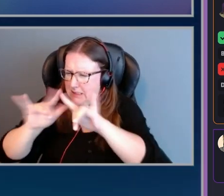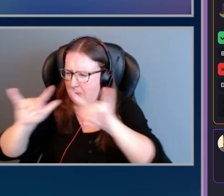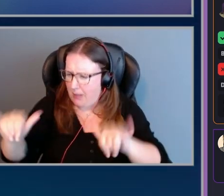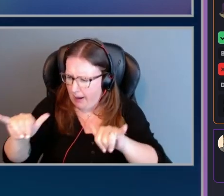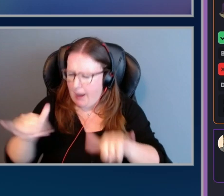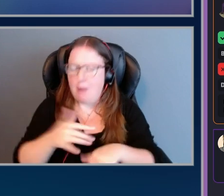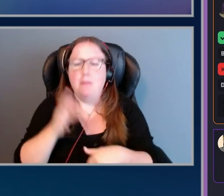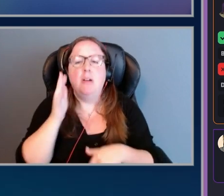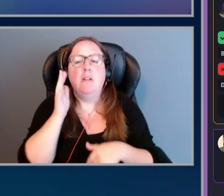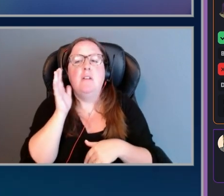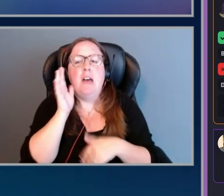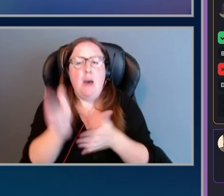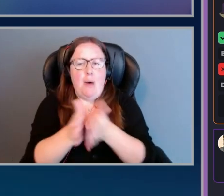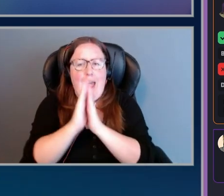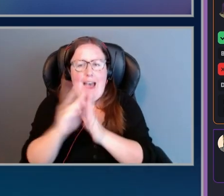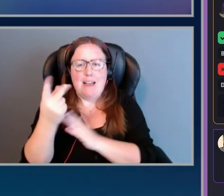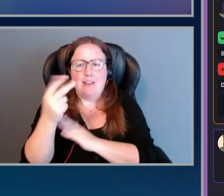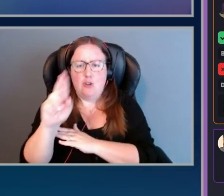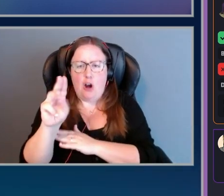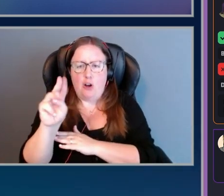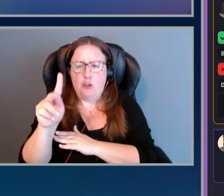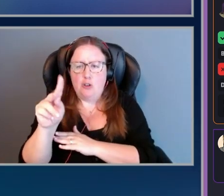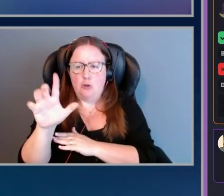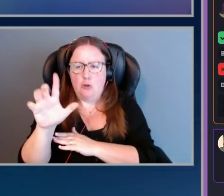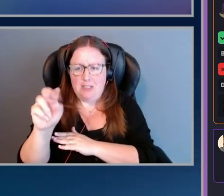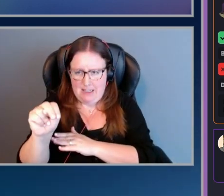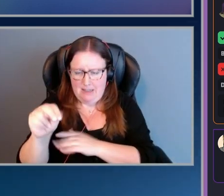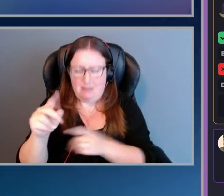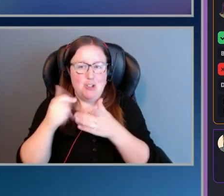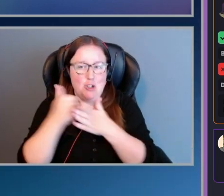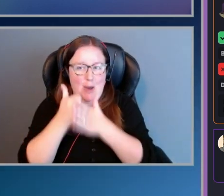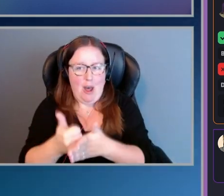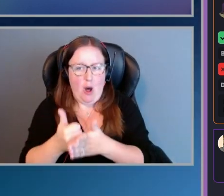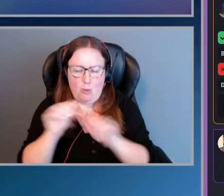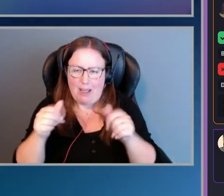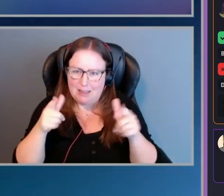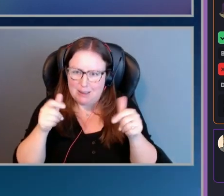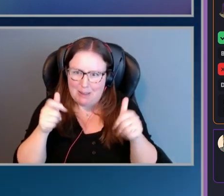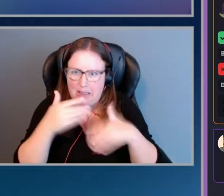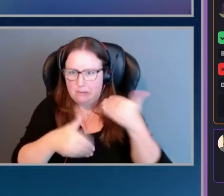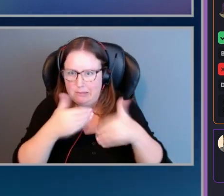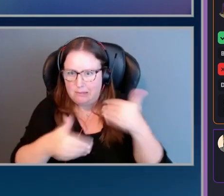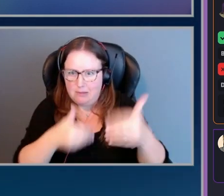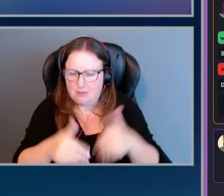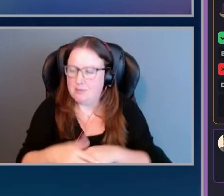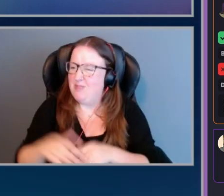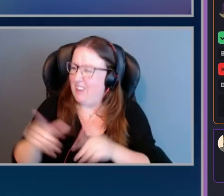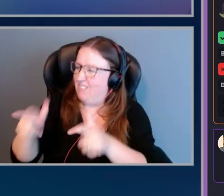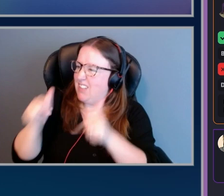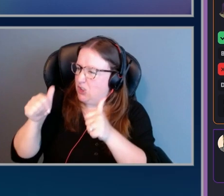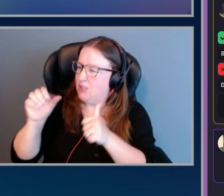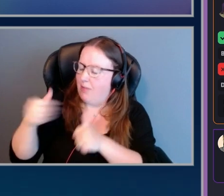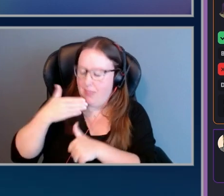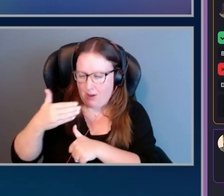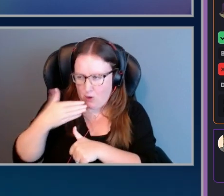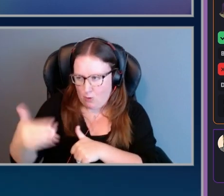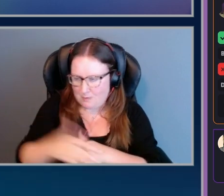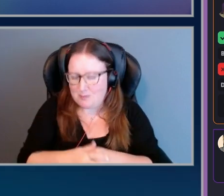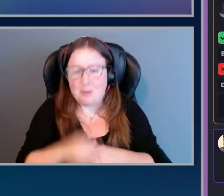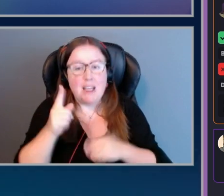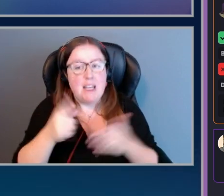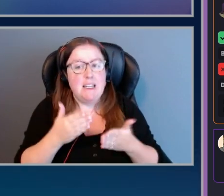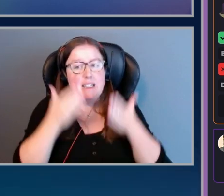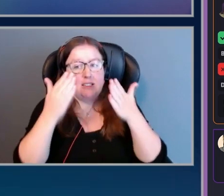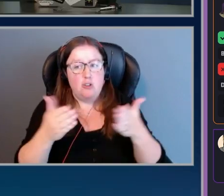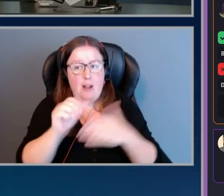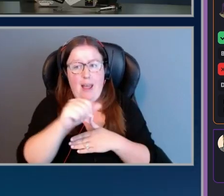ask Dr. Newton to help me out with this next requirement so we can just speed through here. So efficient. Yes. Thank you. And he suggested application